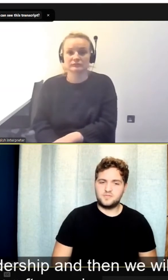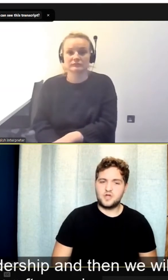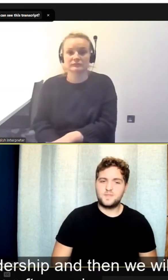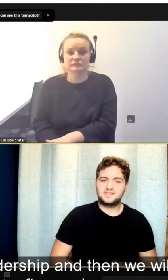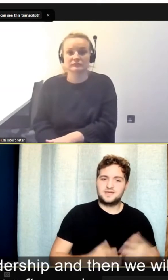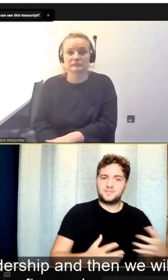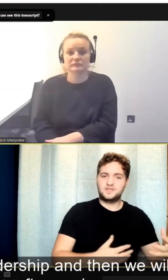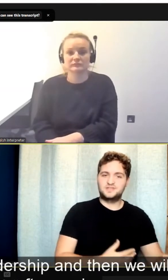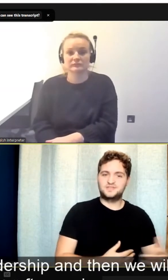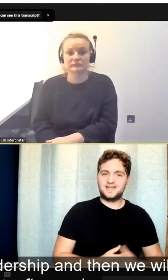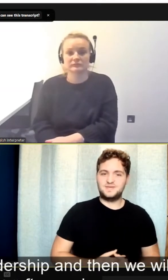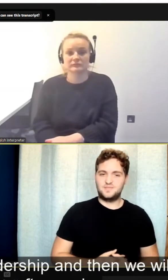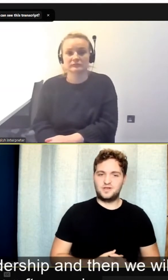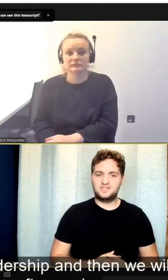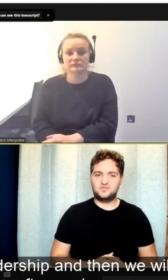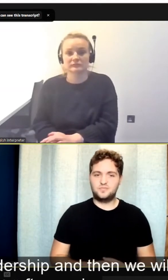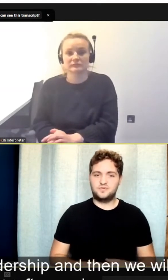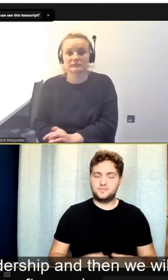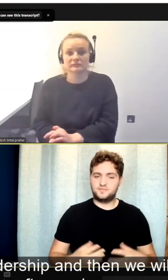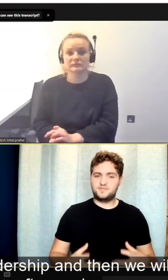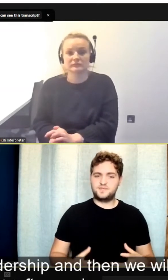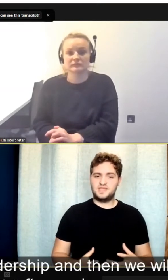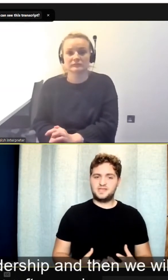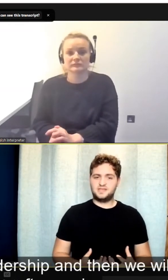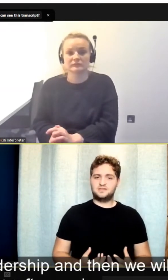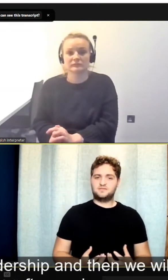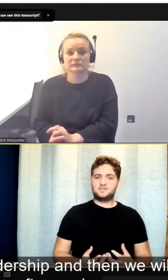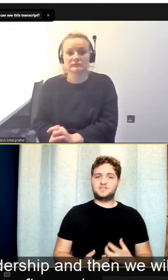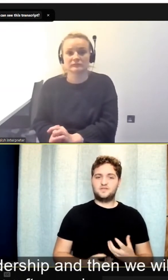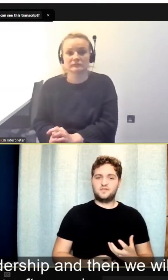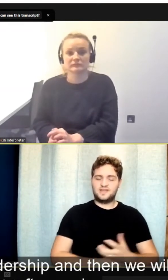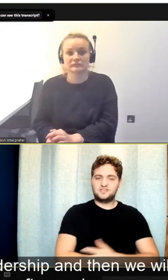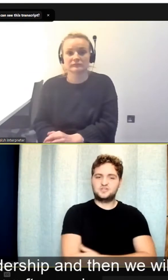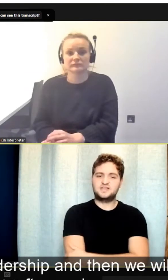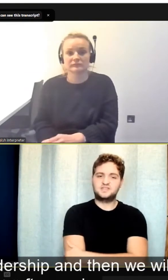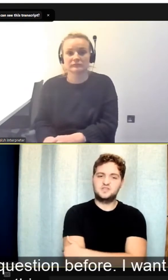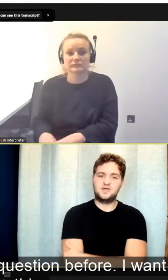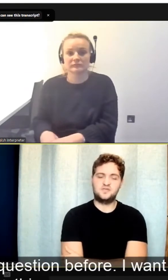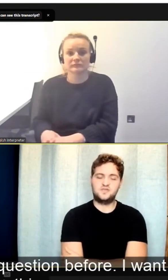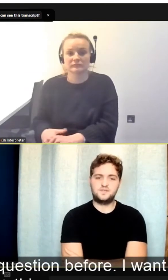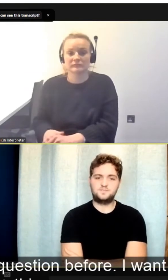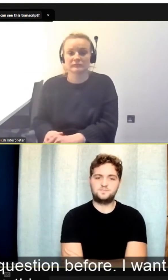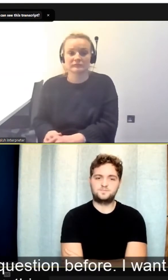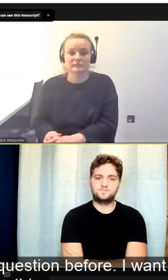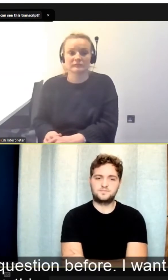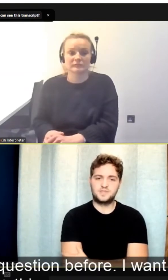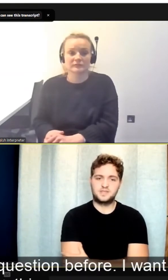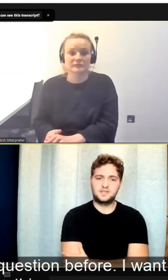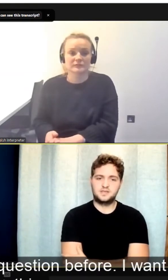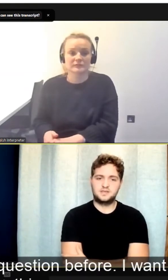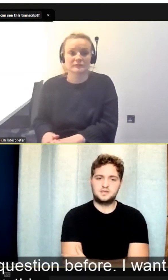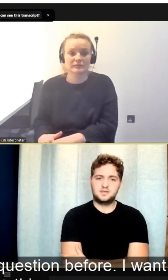And we'll go back to that personal side a bit more later on. But for the beginning, to start off here, I'd like to just ask you whether, um,